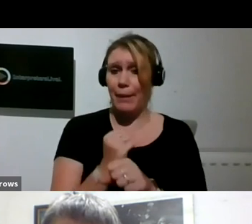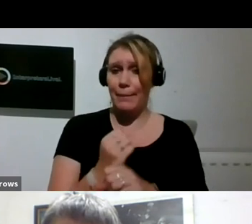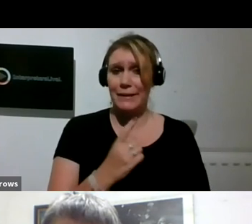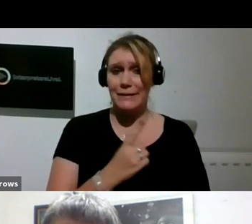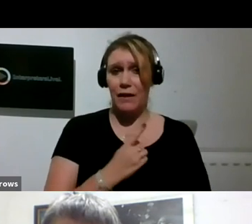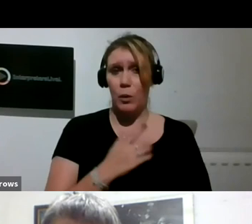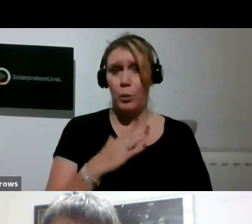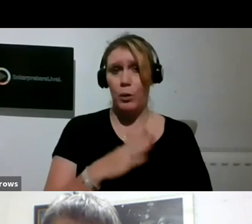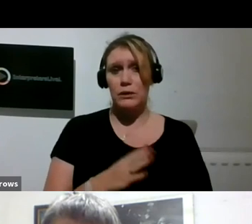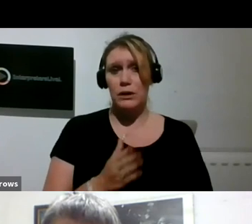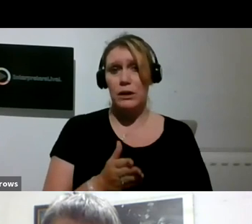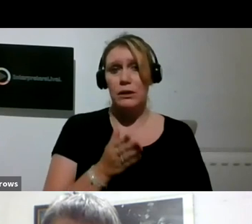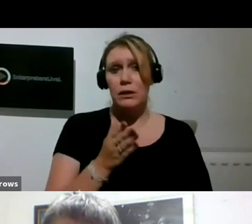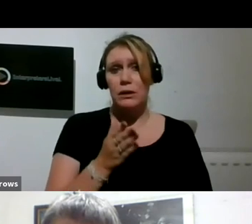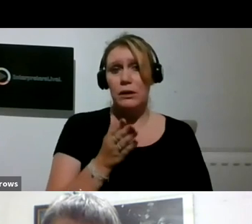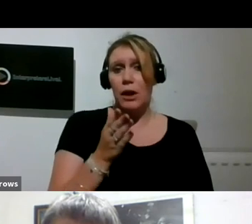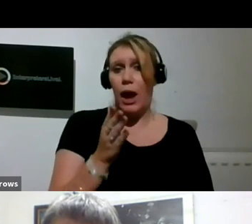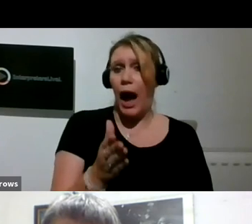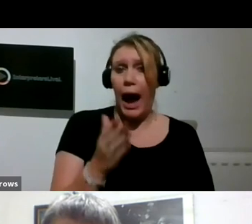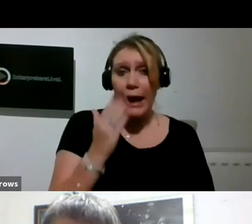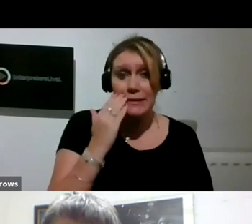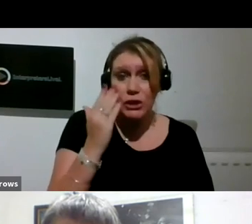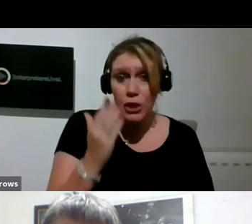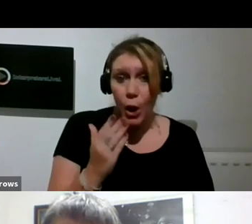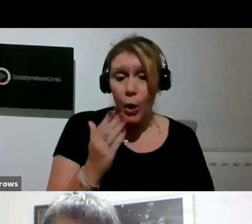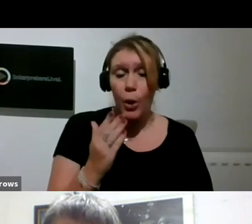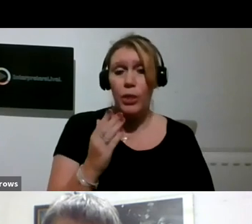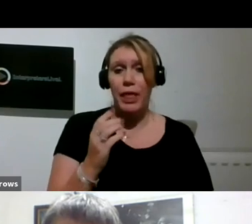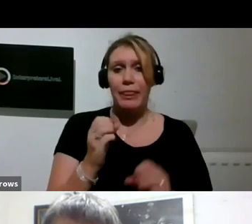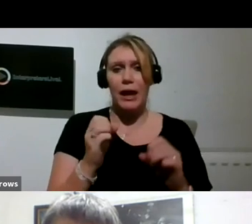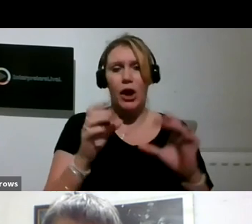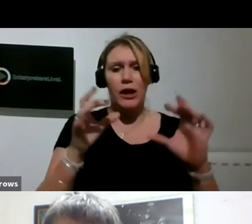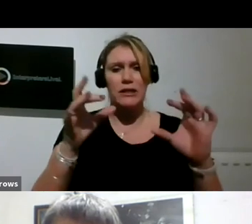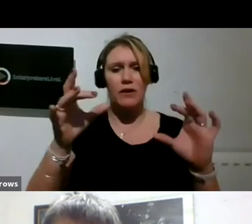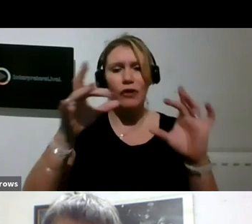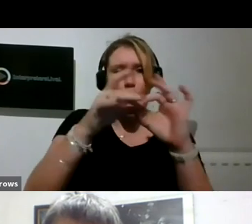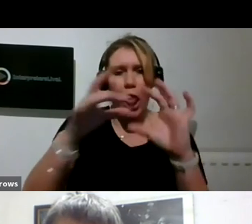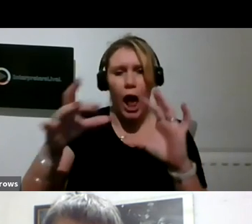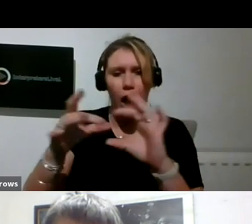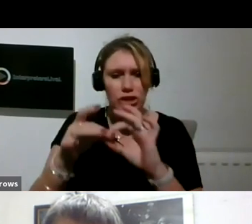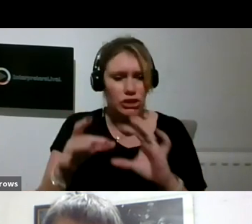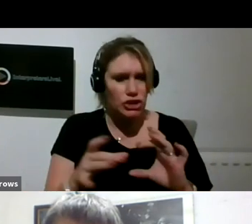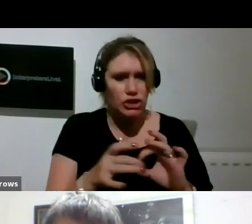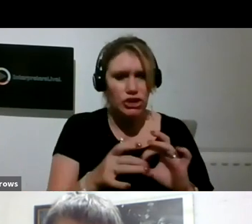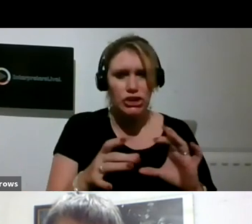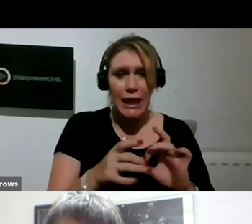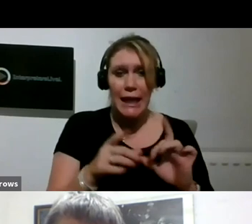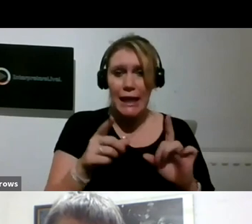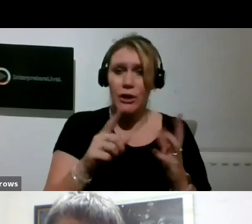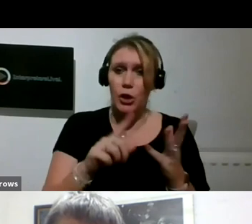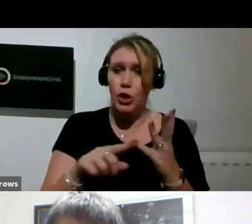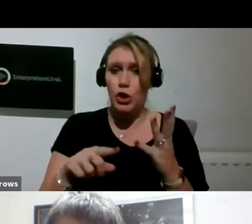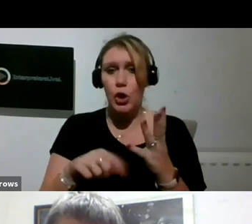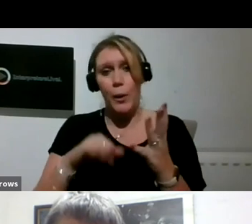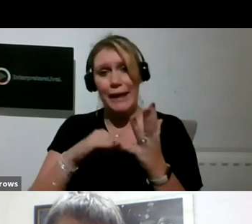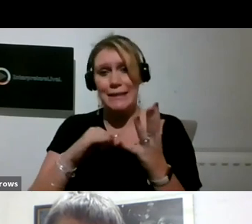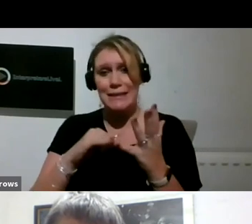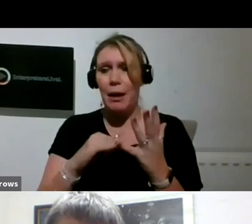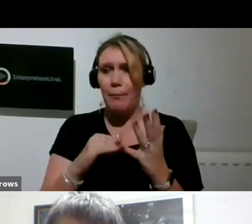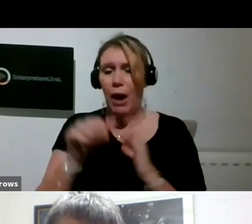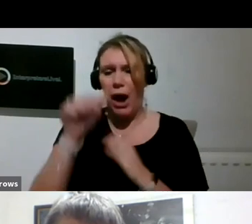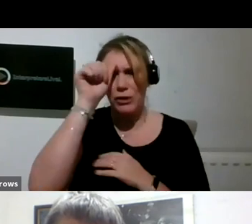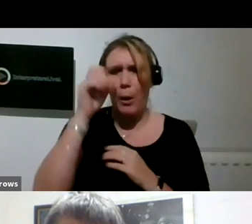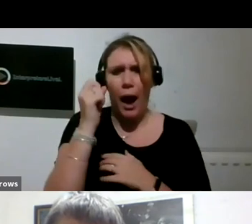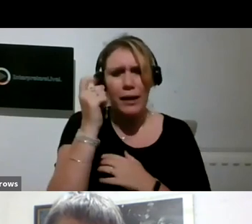didn't know collage was more of an art form in the US. But I can understand that, because they're so into quilting, you know, and to me, and that's not